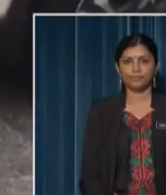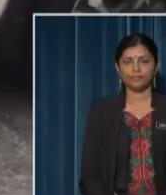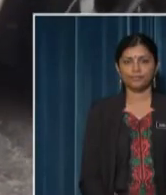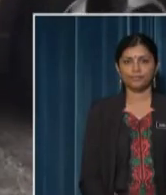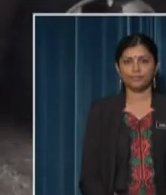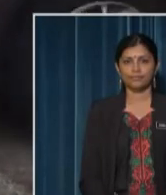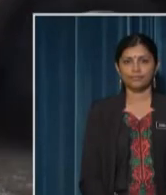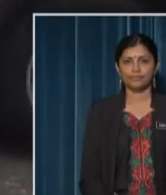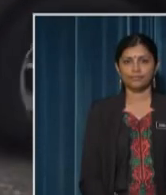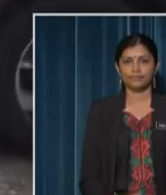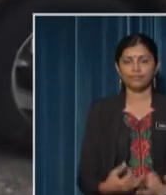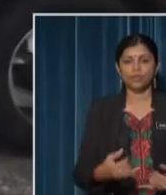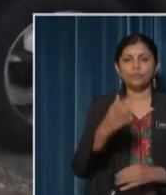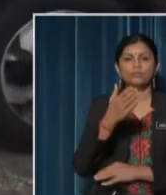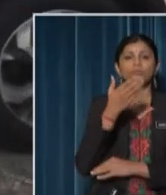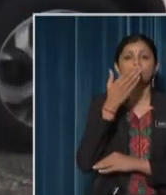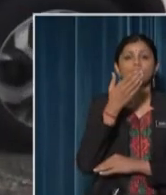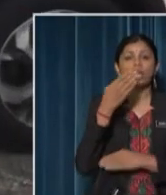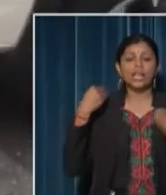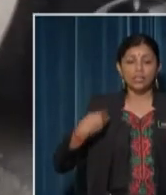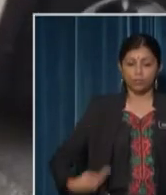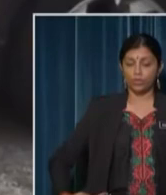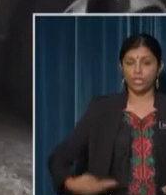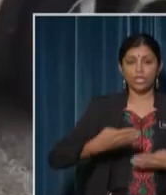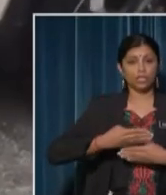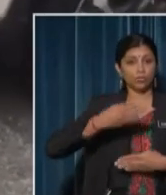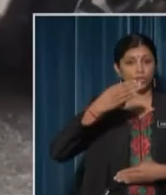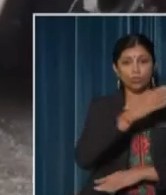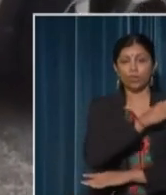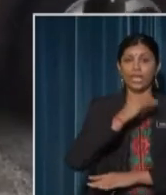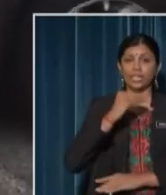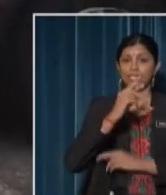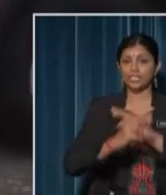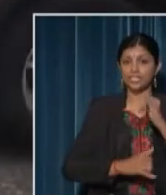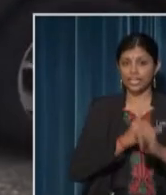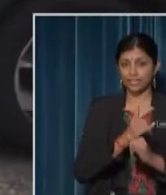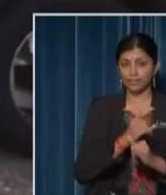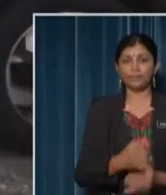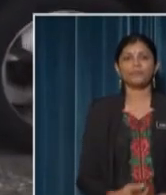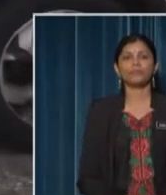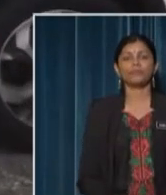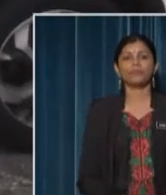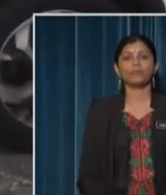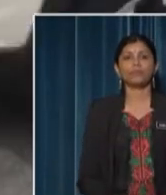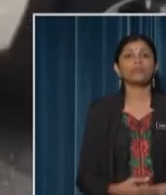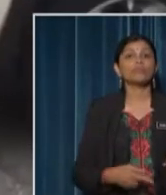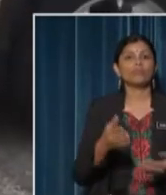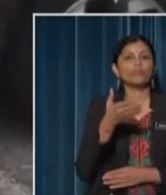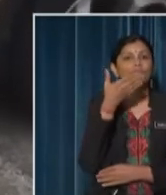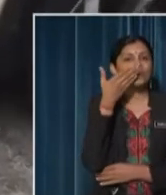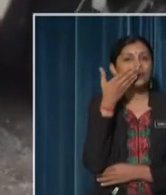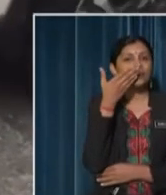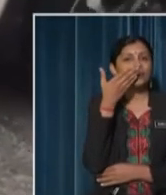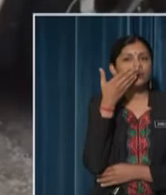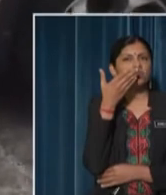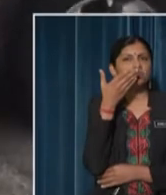Let's smell the body, window and tyre of the car What do you think they smell like? I don't